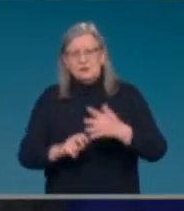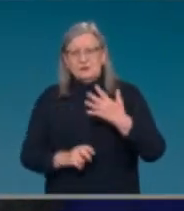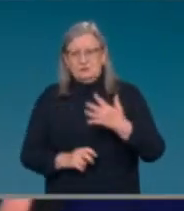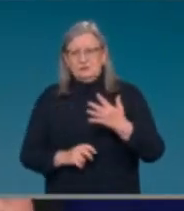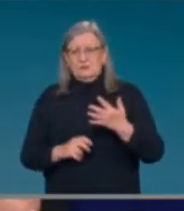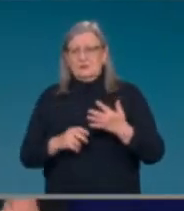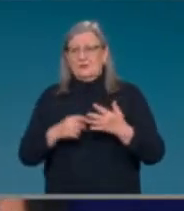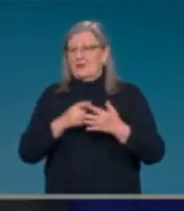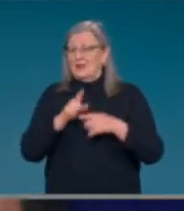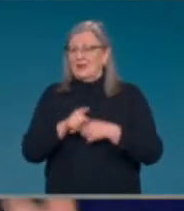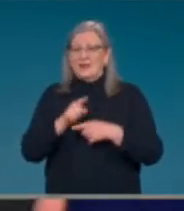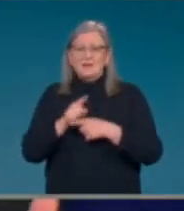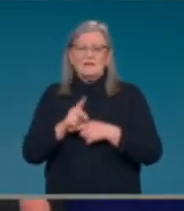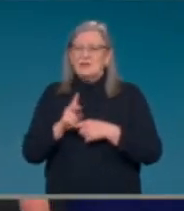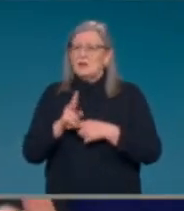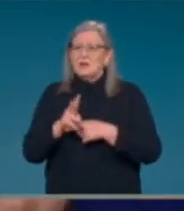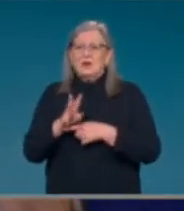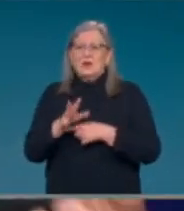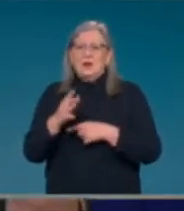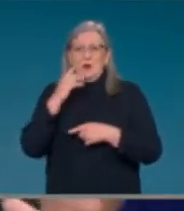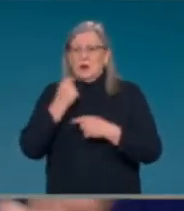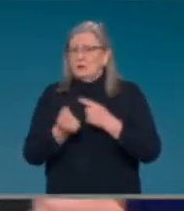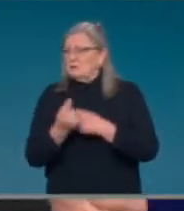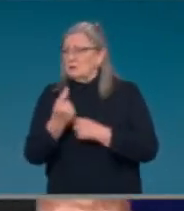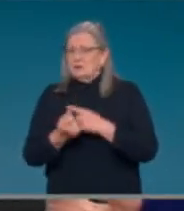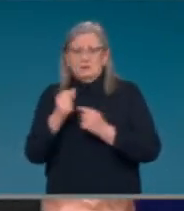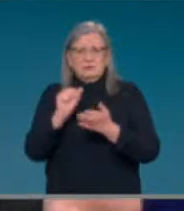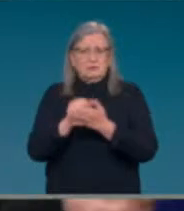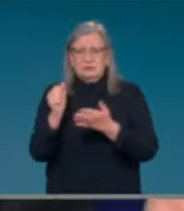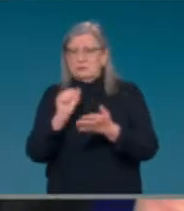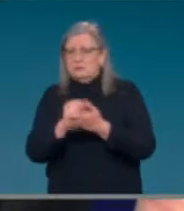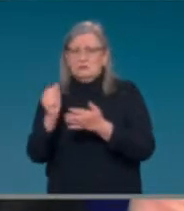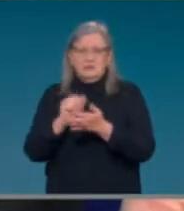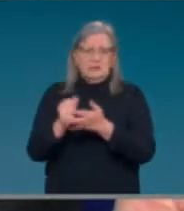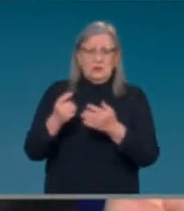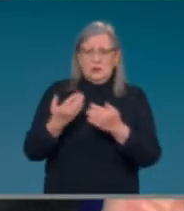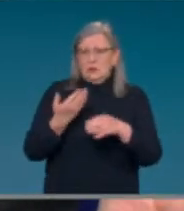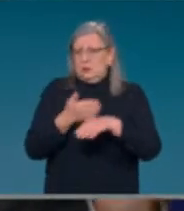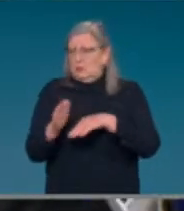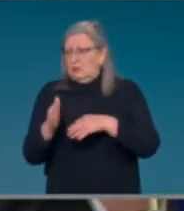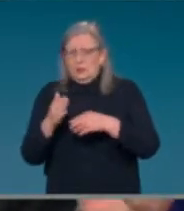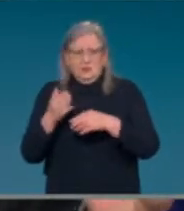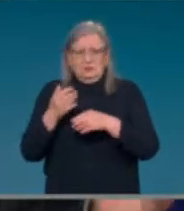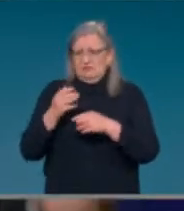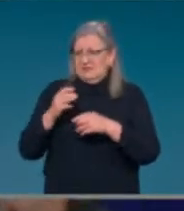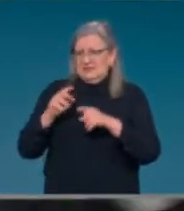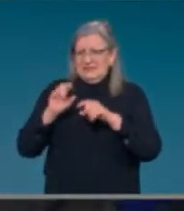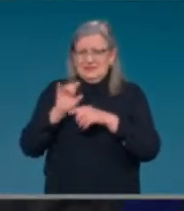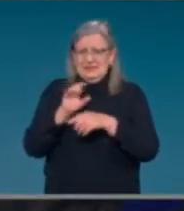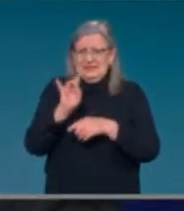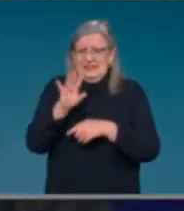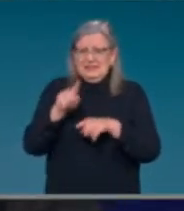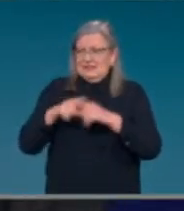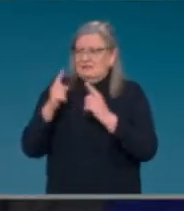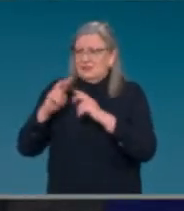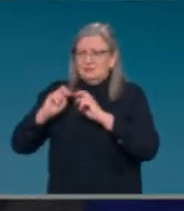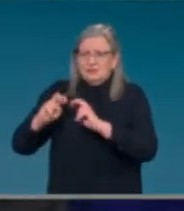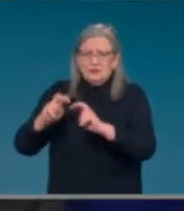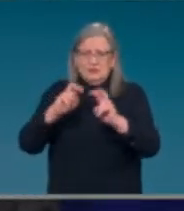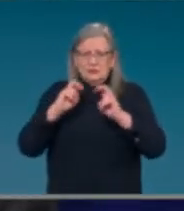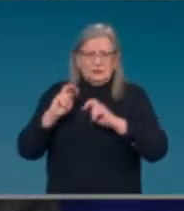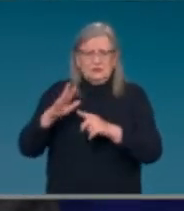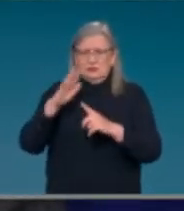probably 10 papers published in top-shelf medical journals on these vaccines. And so, our body of knowledge increases.